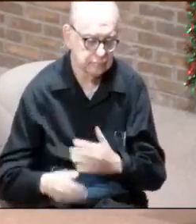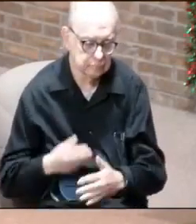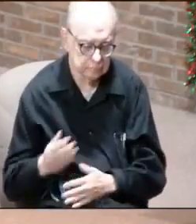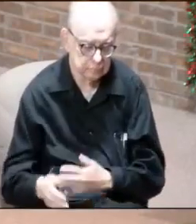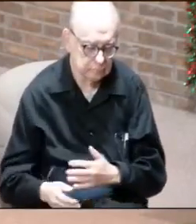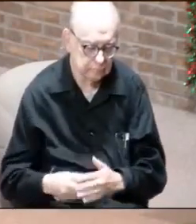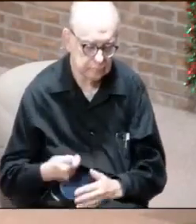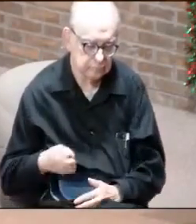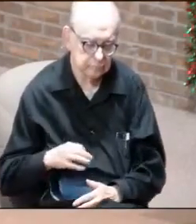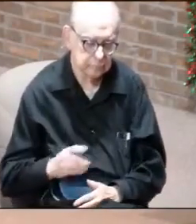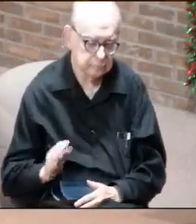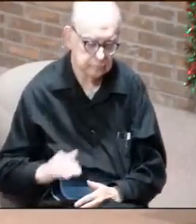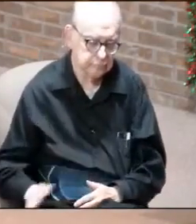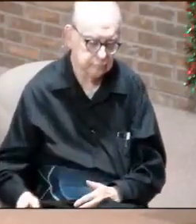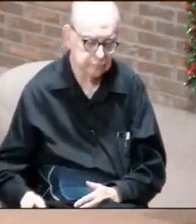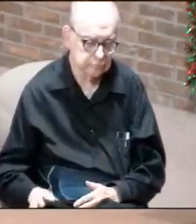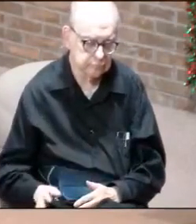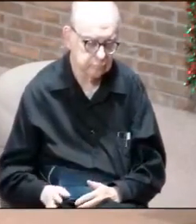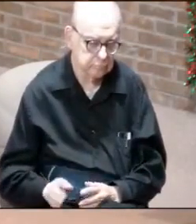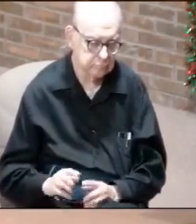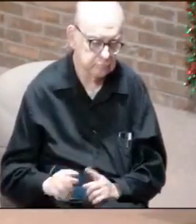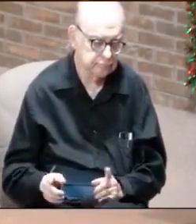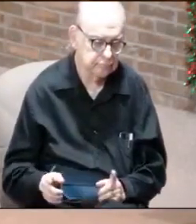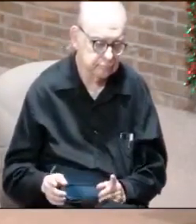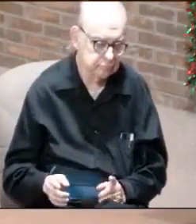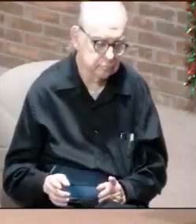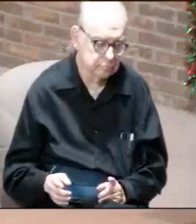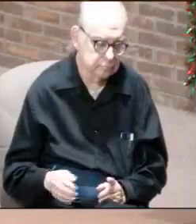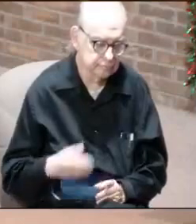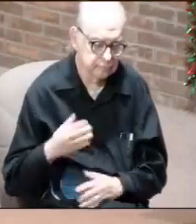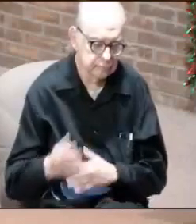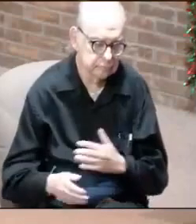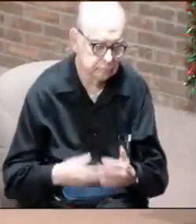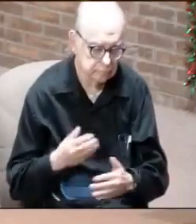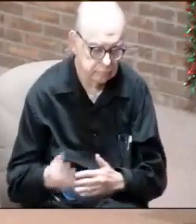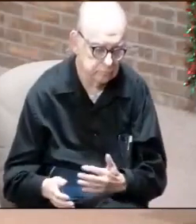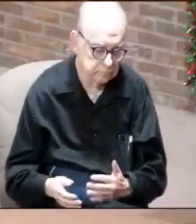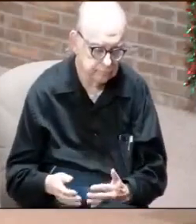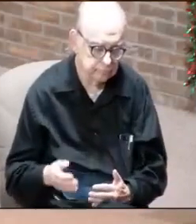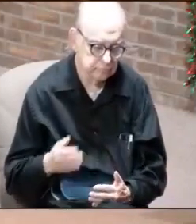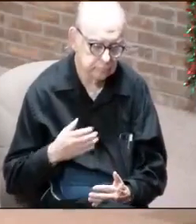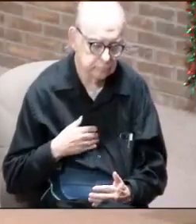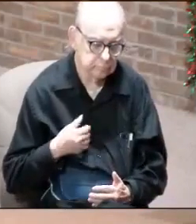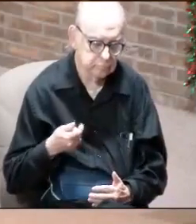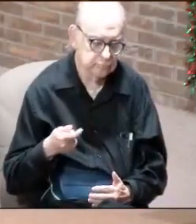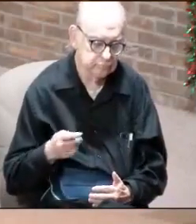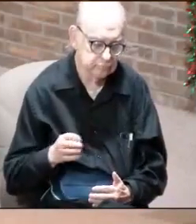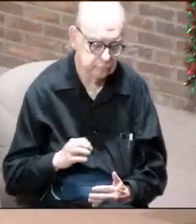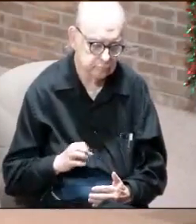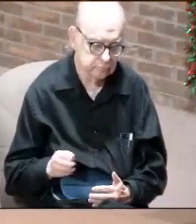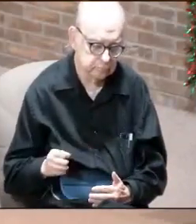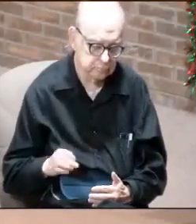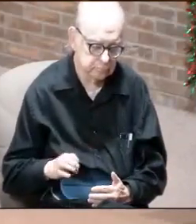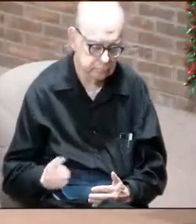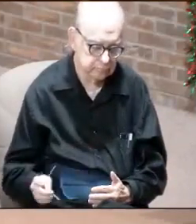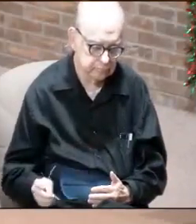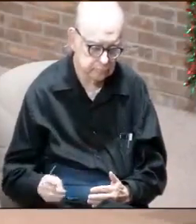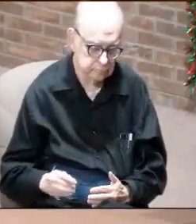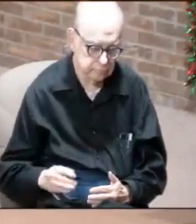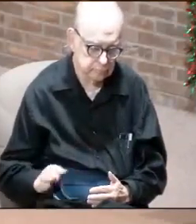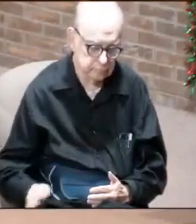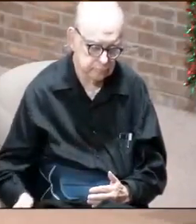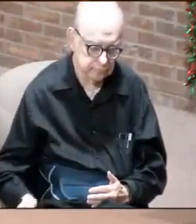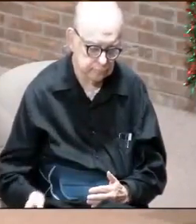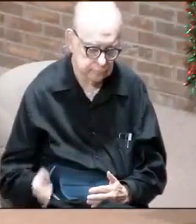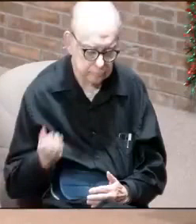of my grandchildren, but the generation of my great-grandchildren, if God doesn't come back,